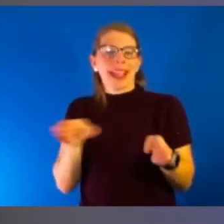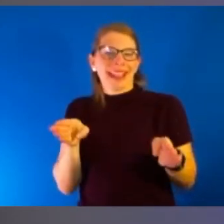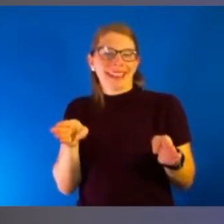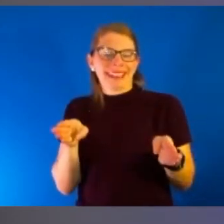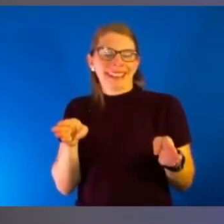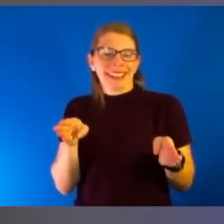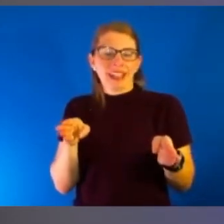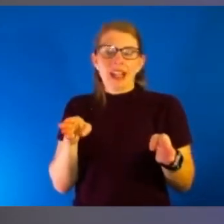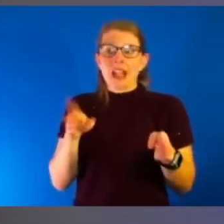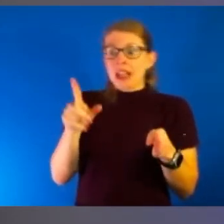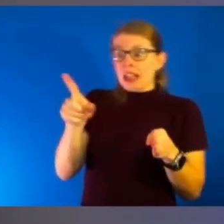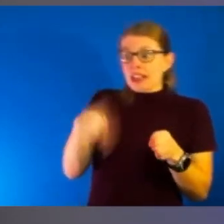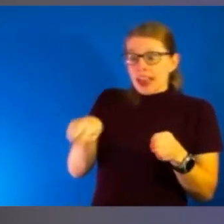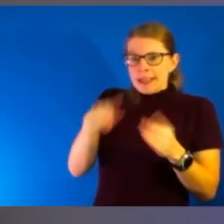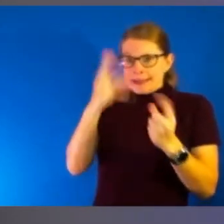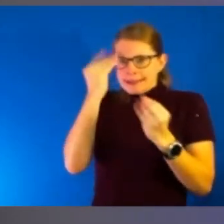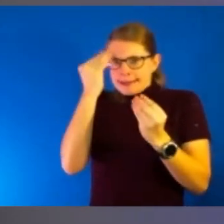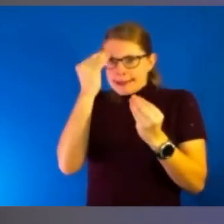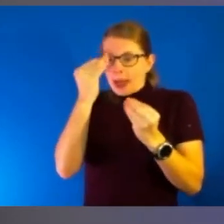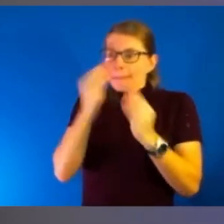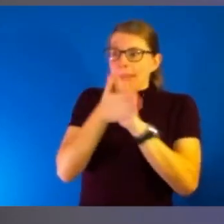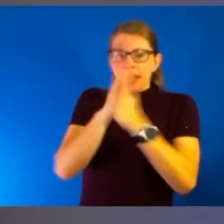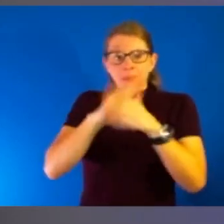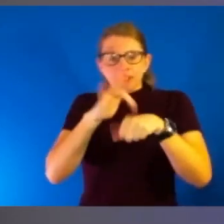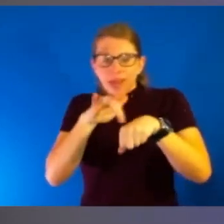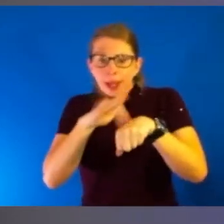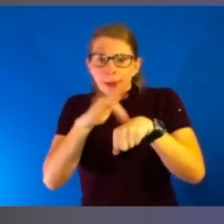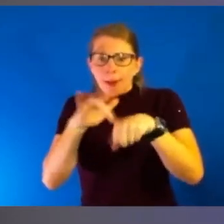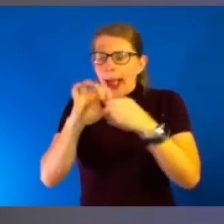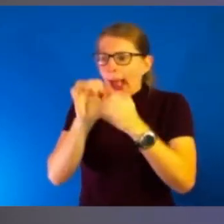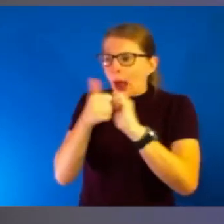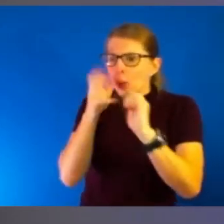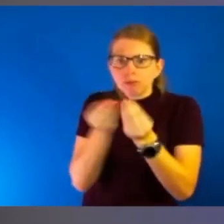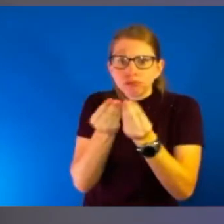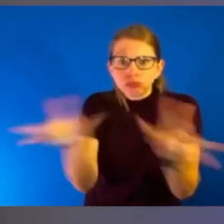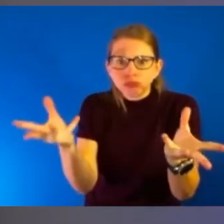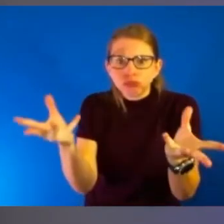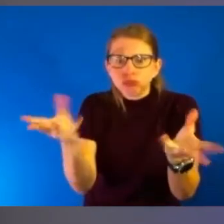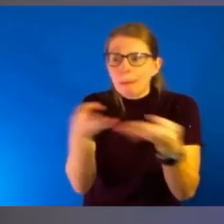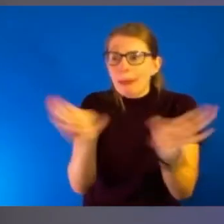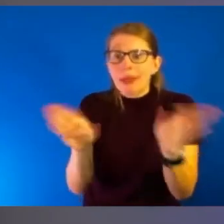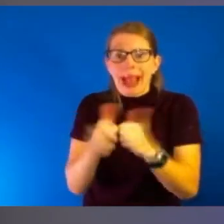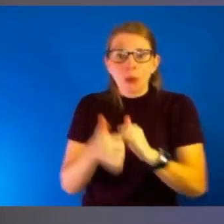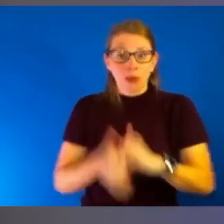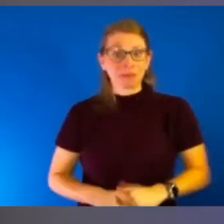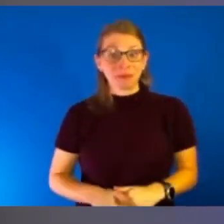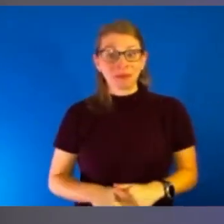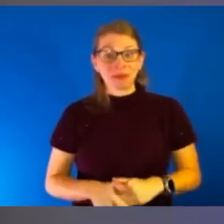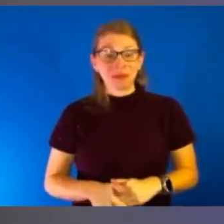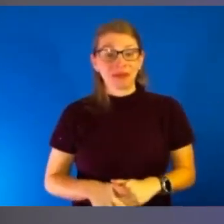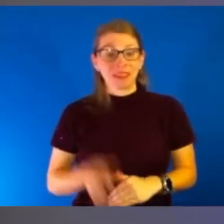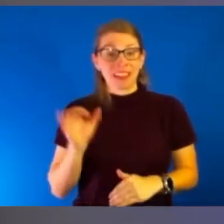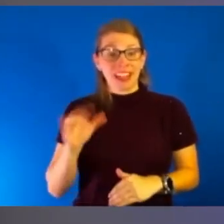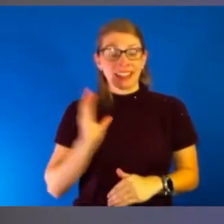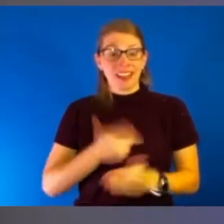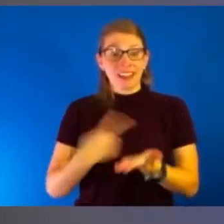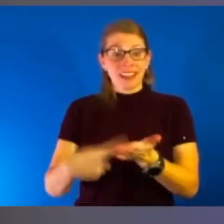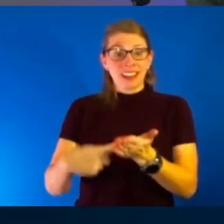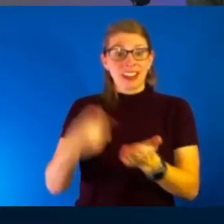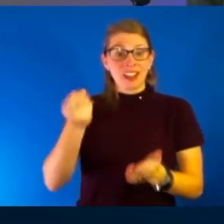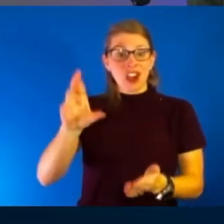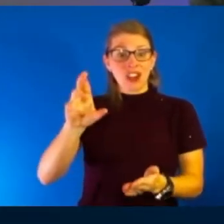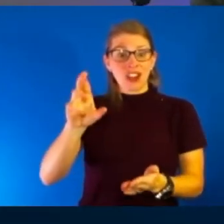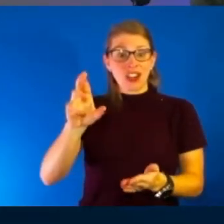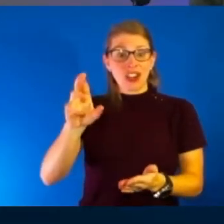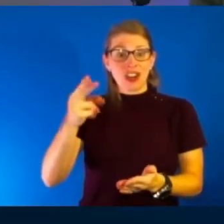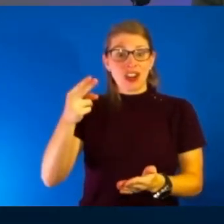okay, when this becomes available, how are we going to get that out to the public? So Dr. Hawkson, do you want to comment on